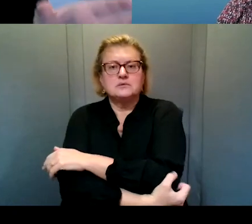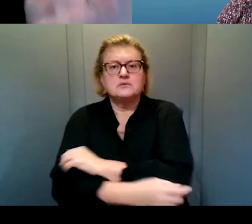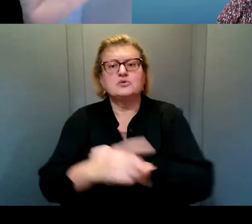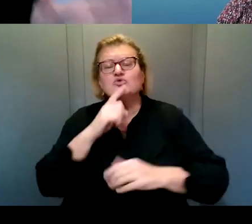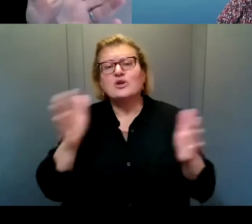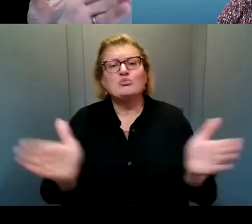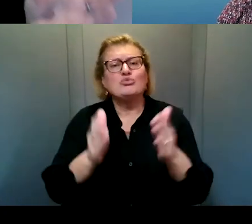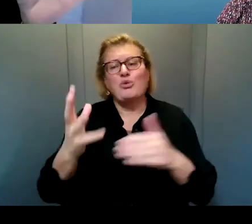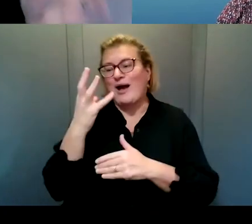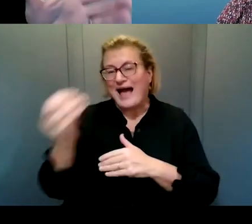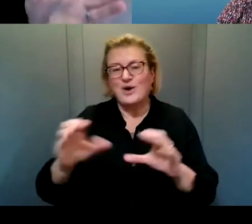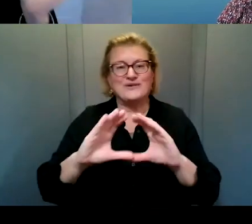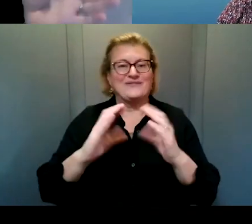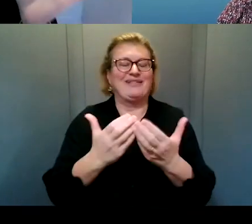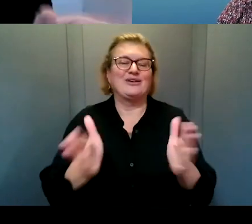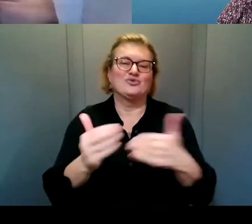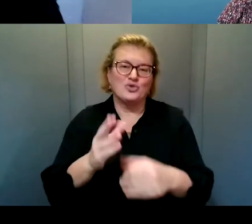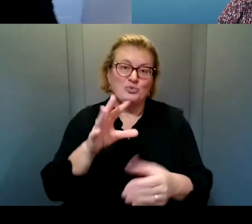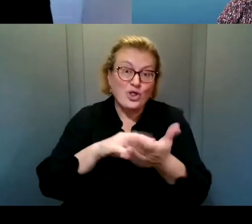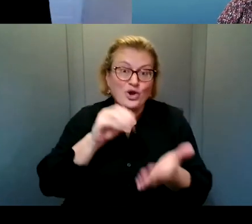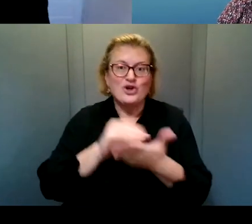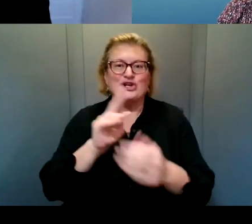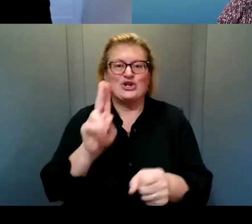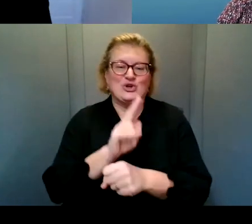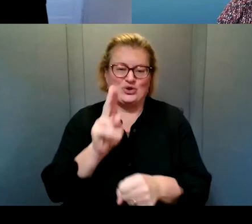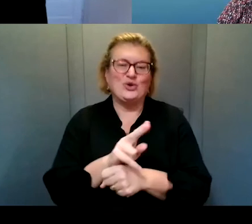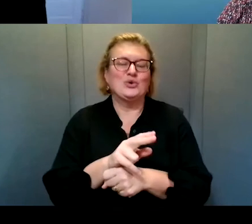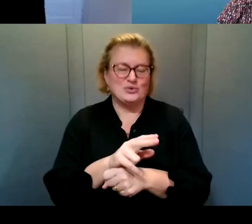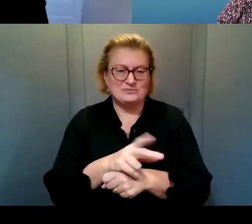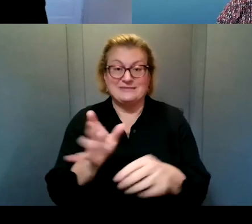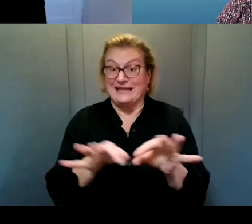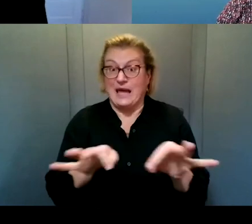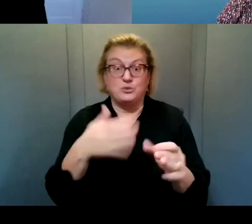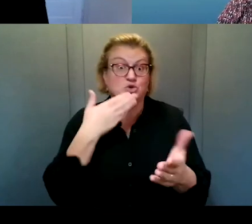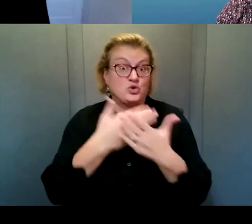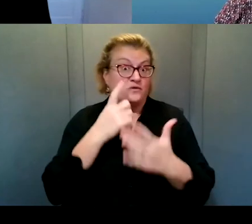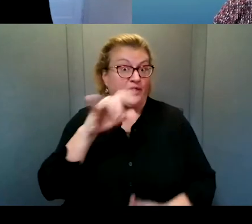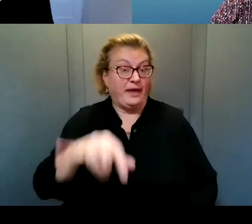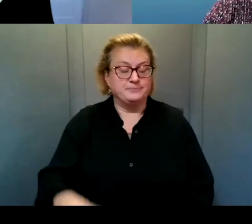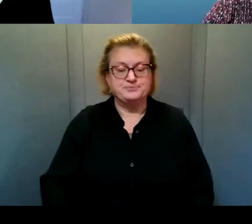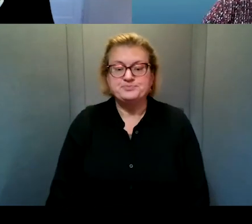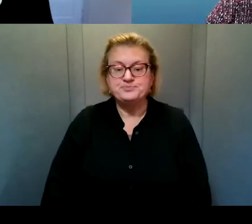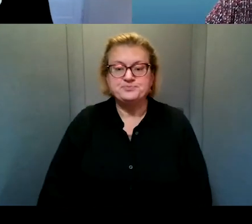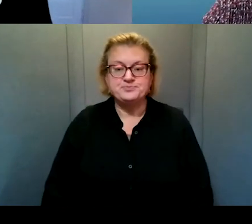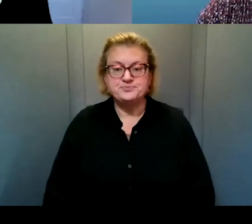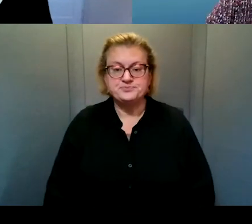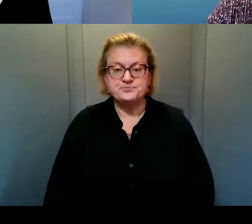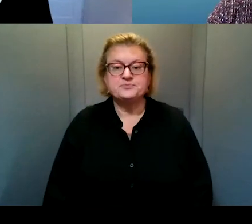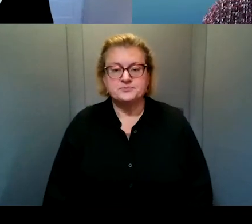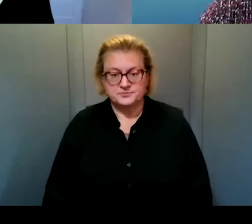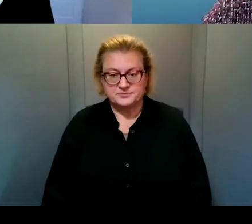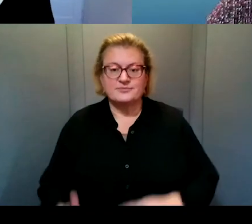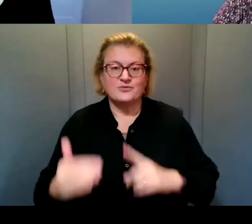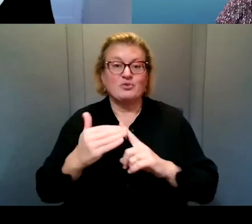language, um, learning and language use is really useful. captions are good for that. Yeah. I'm reminded of